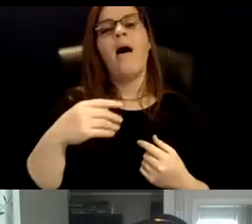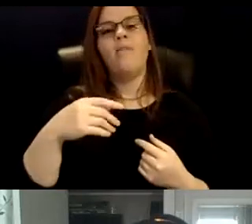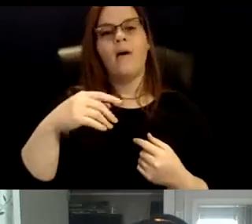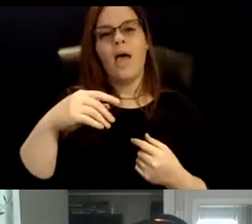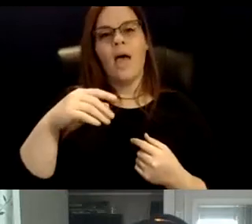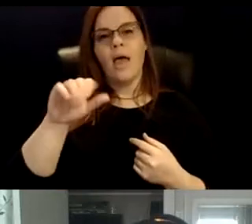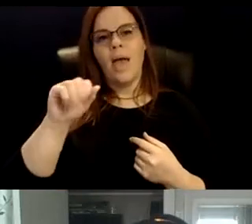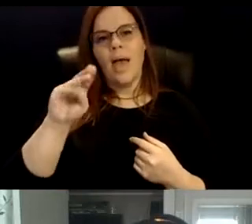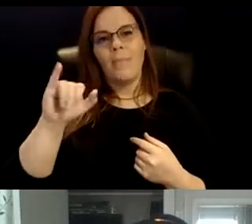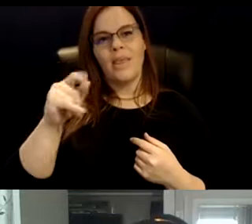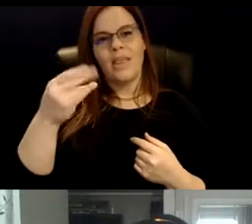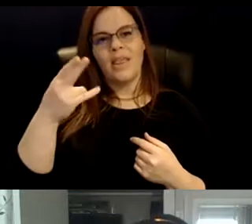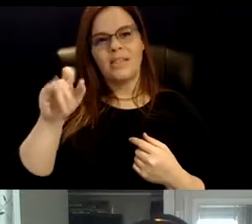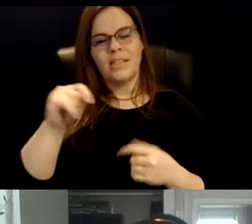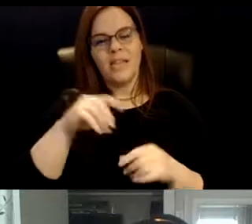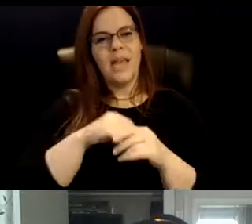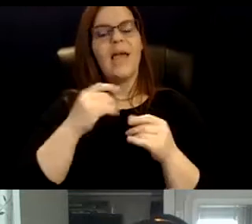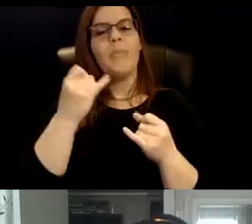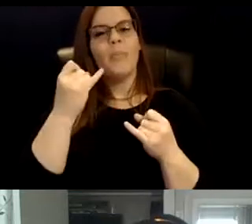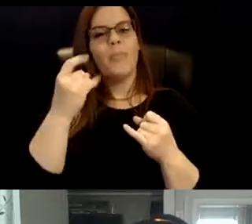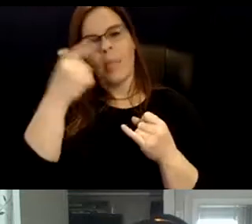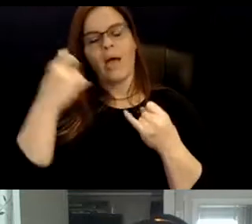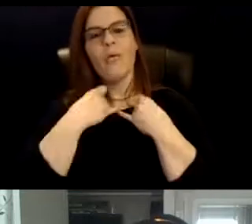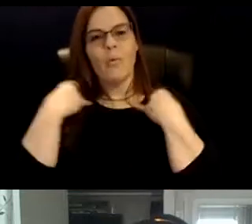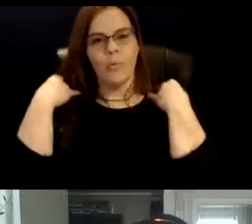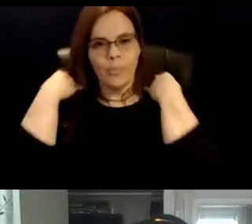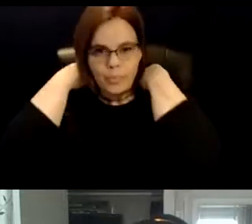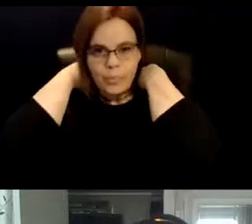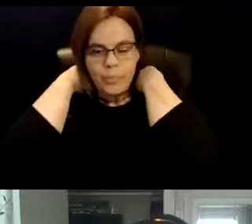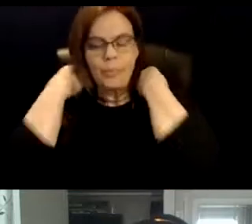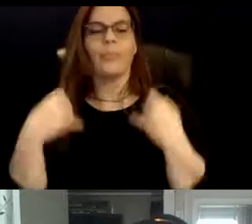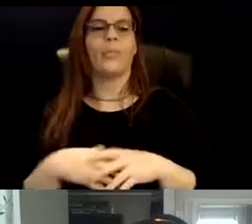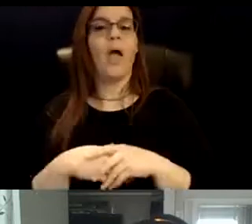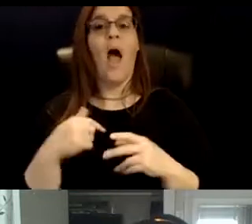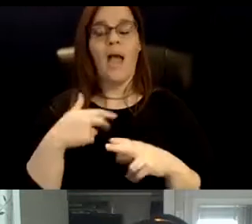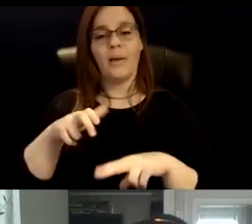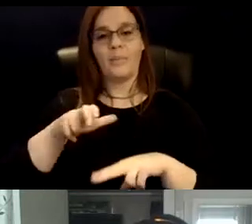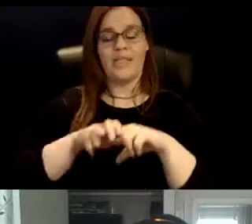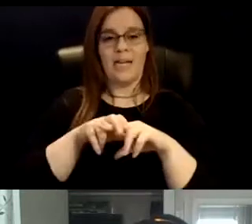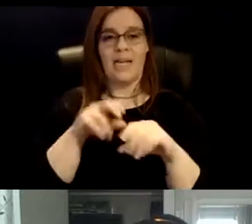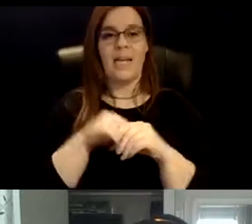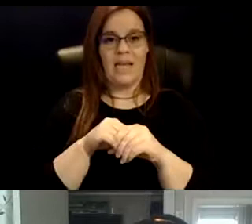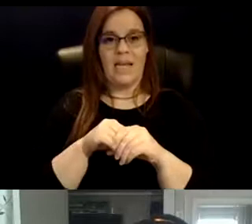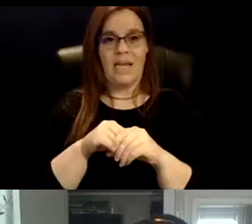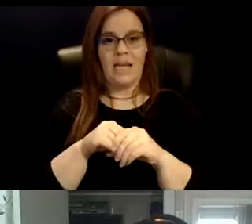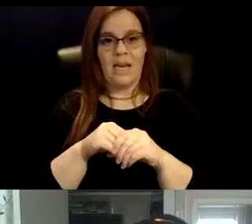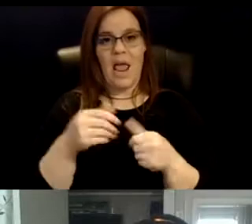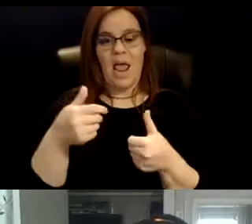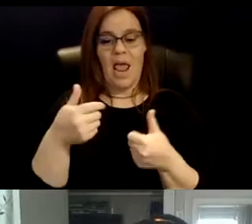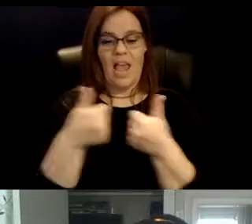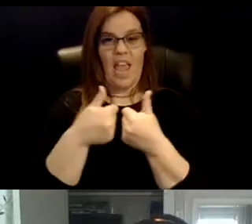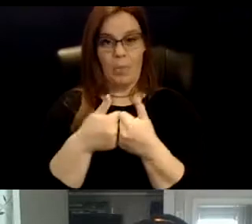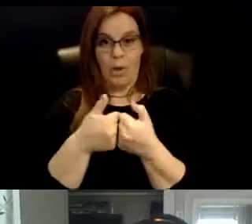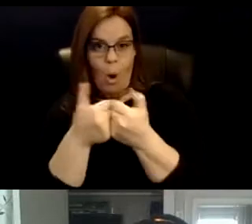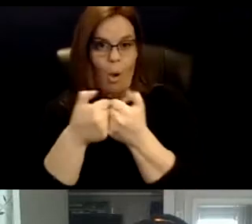and I am wearing a hat that is black and floral. I am sitting in a gaming chair that sort of